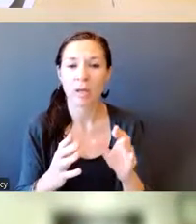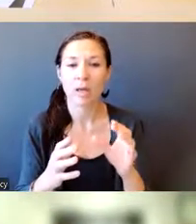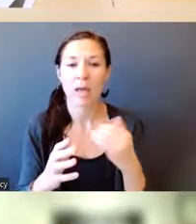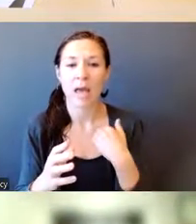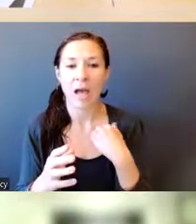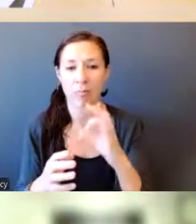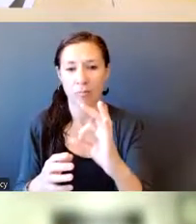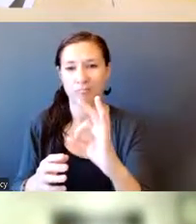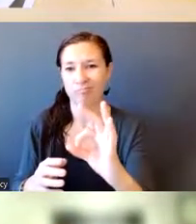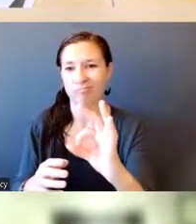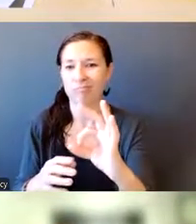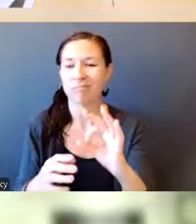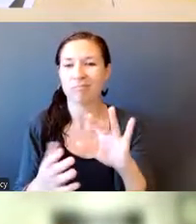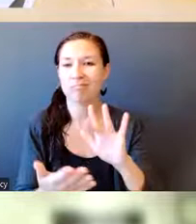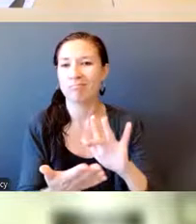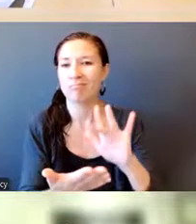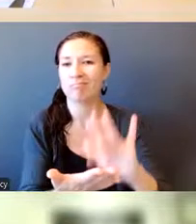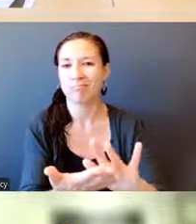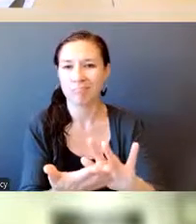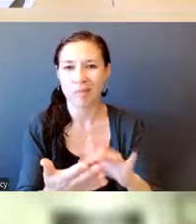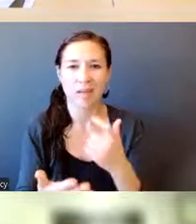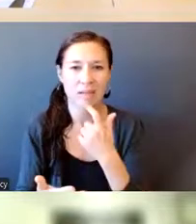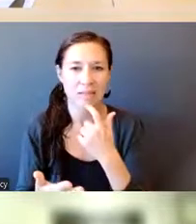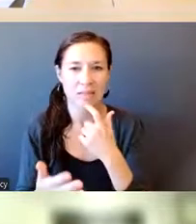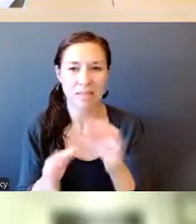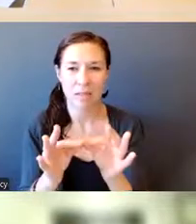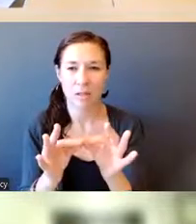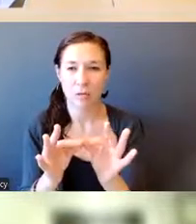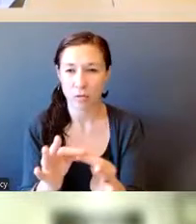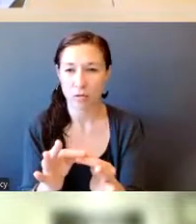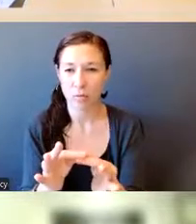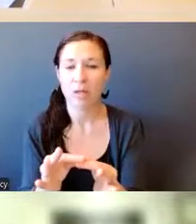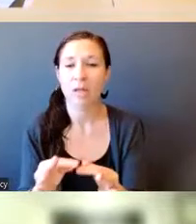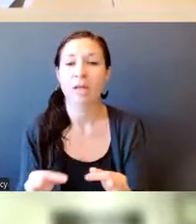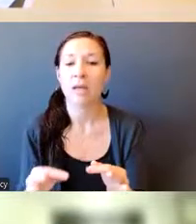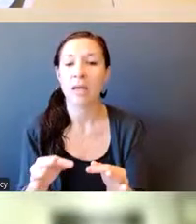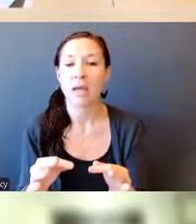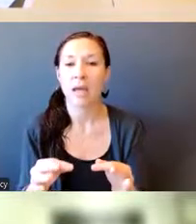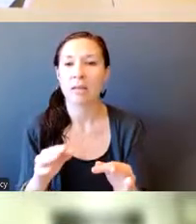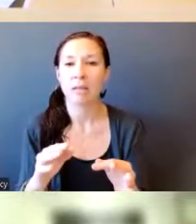toolbar on the bottom of your Zoom screen and select the channel that you need.